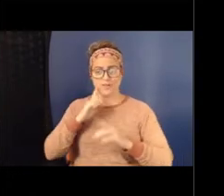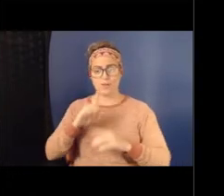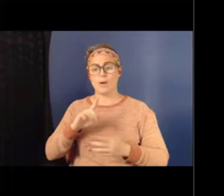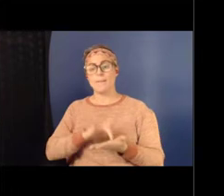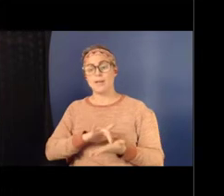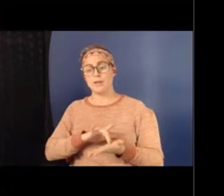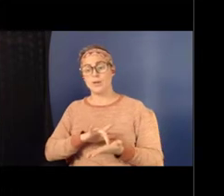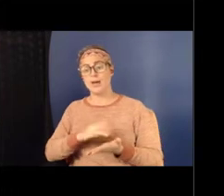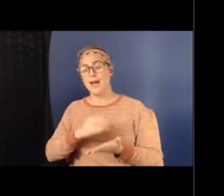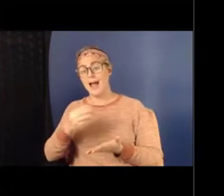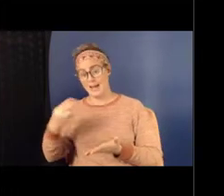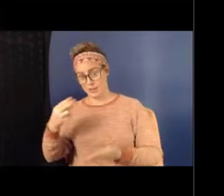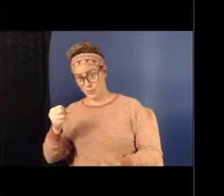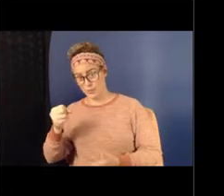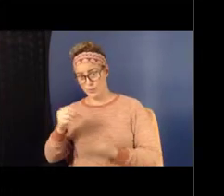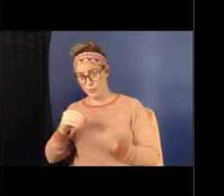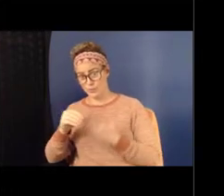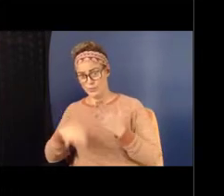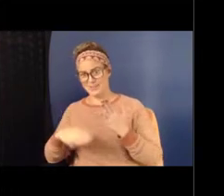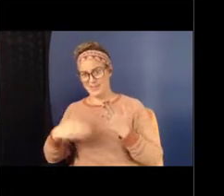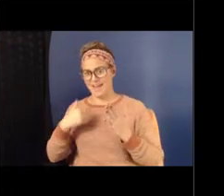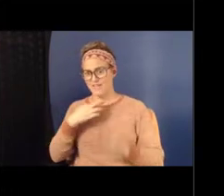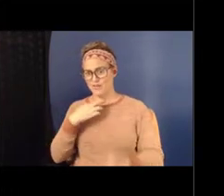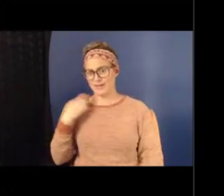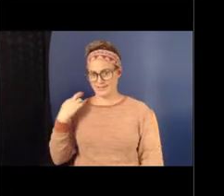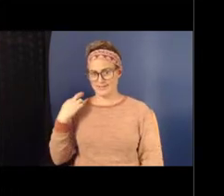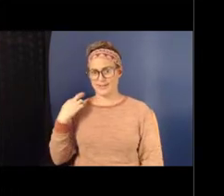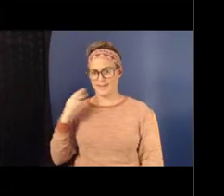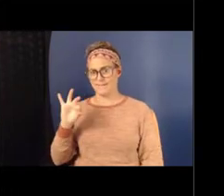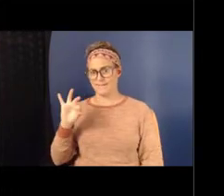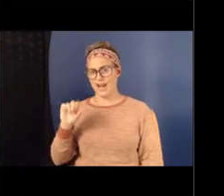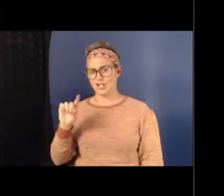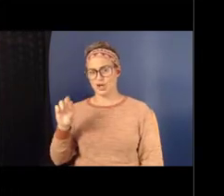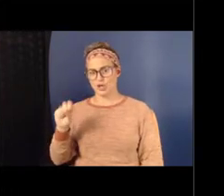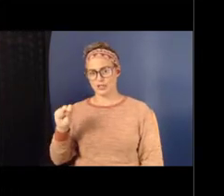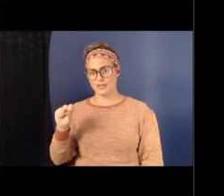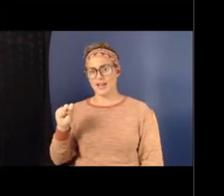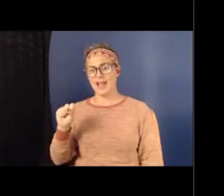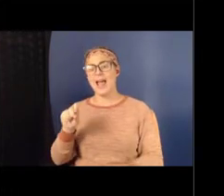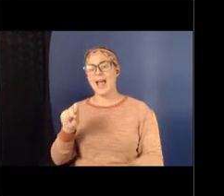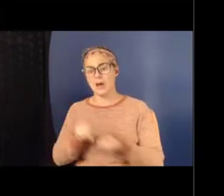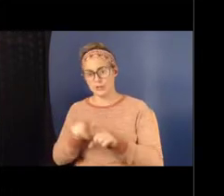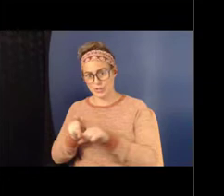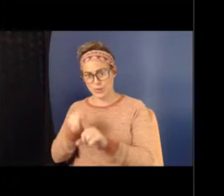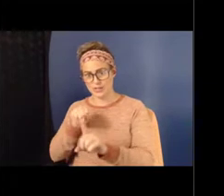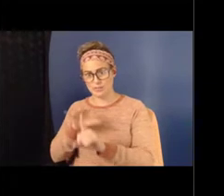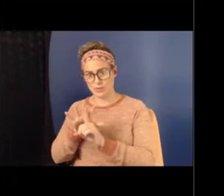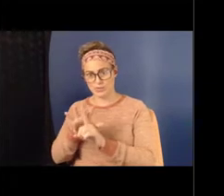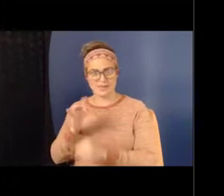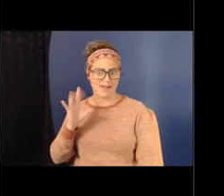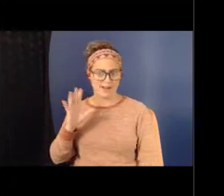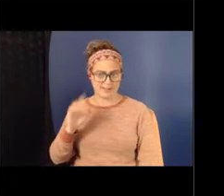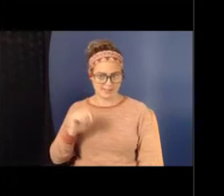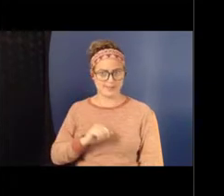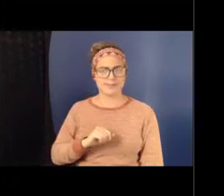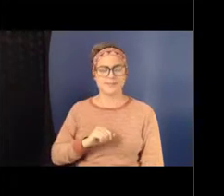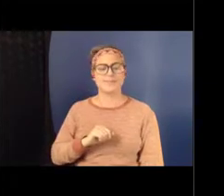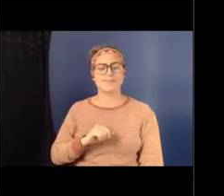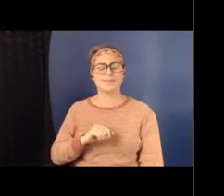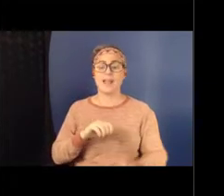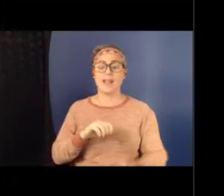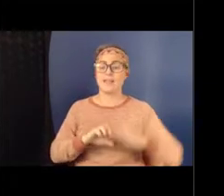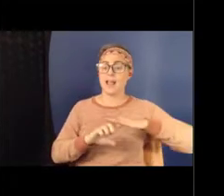risk factors, including exposure to violence. And in the elementary schools, we offer a 16